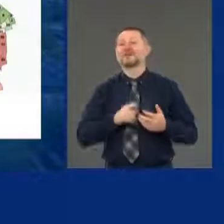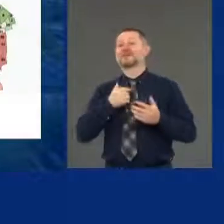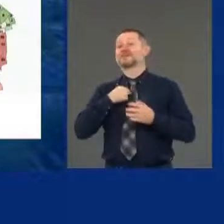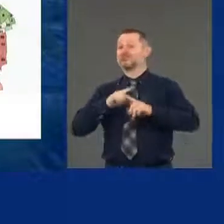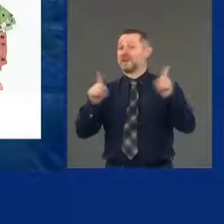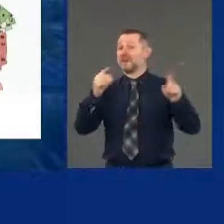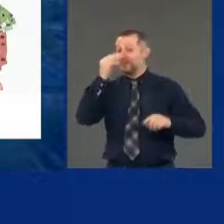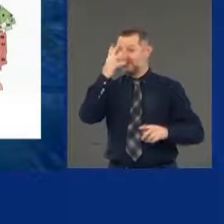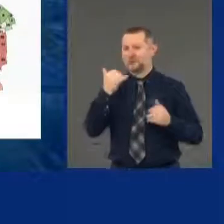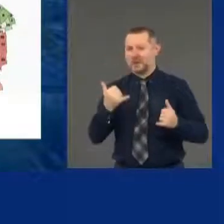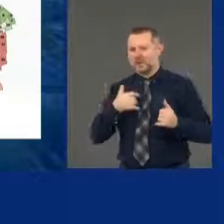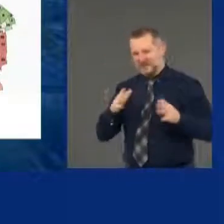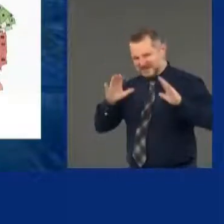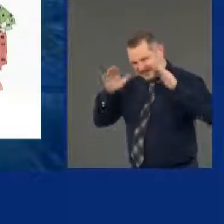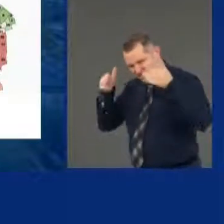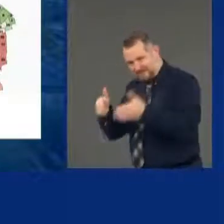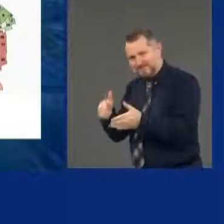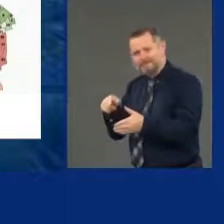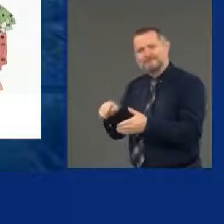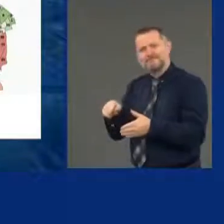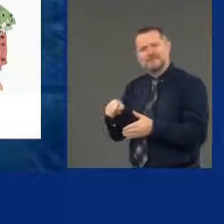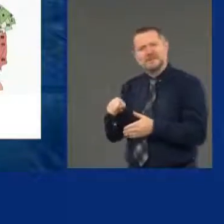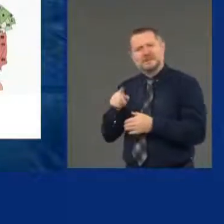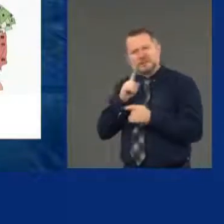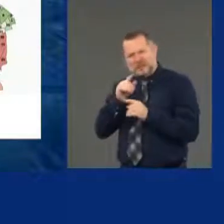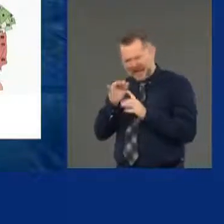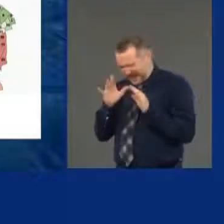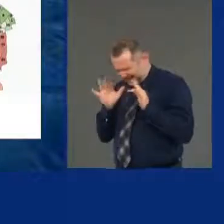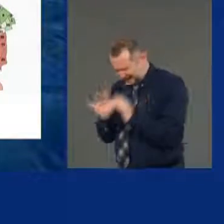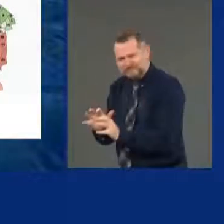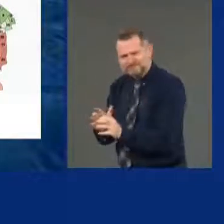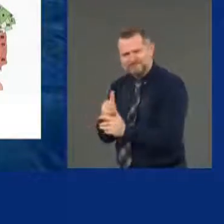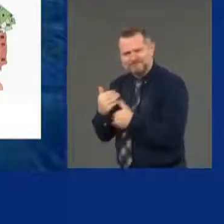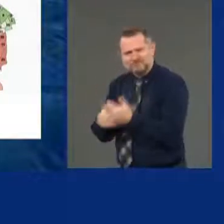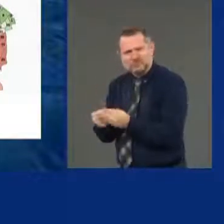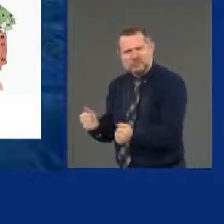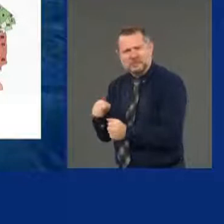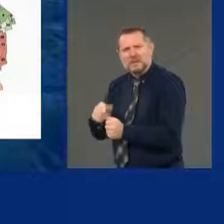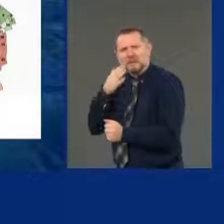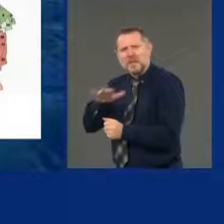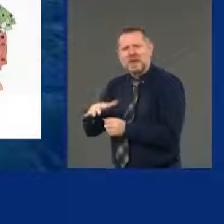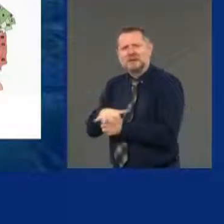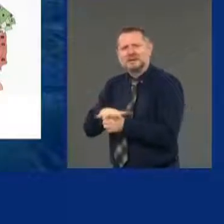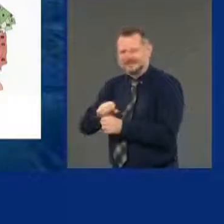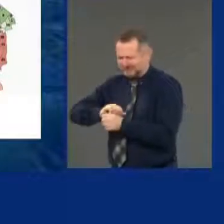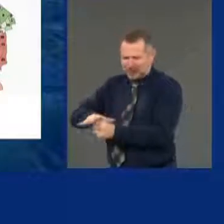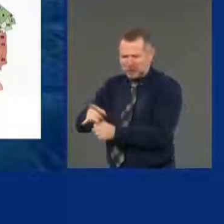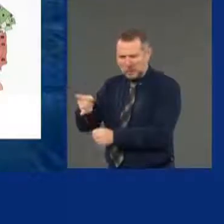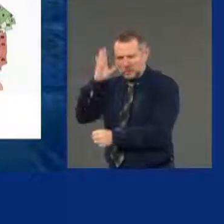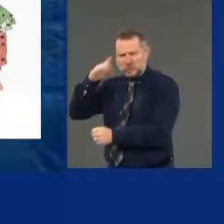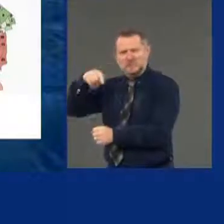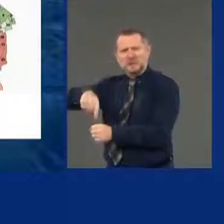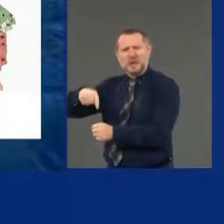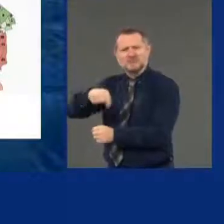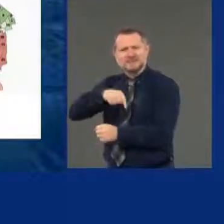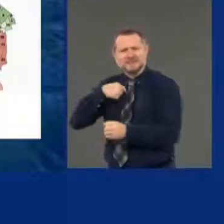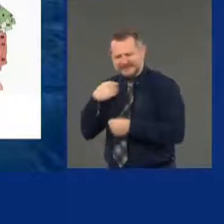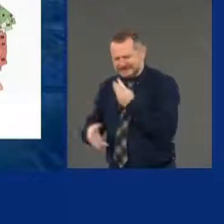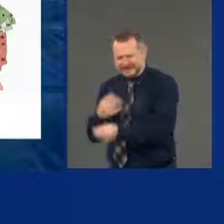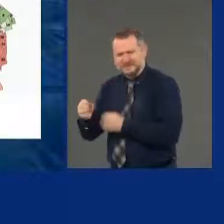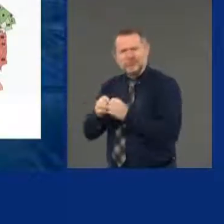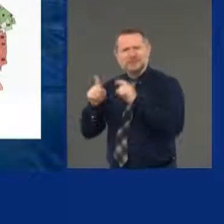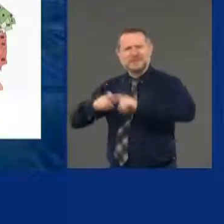And we start with testing and increasing testing. And people have been extraordinarily helpful in this.